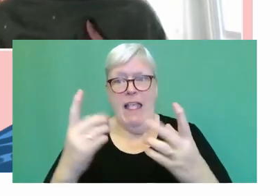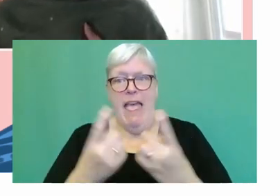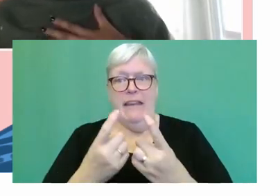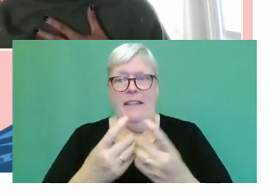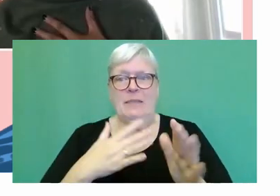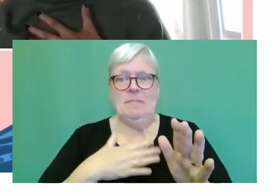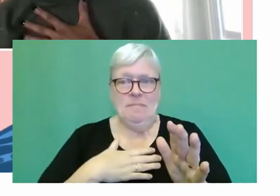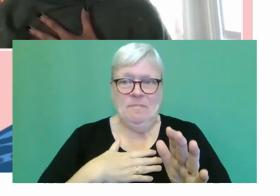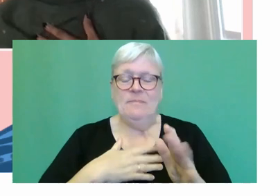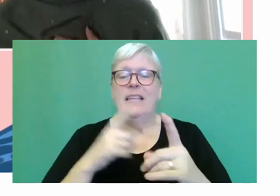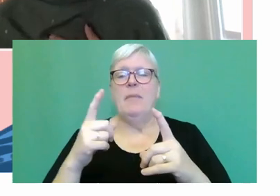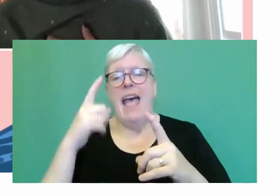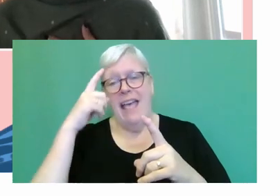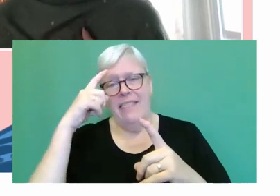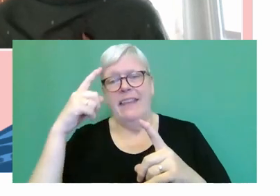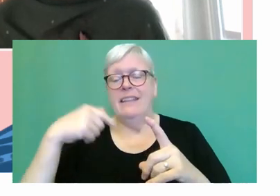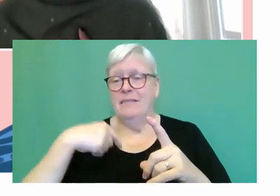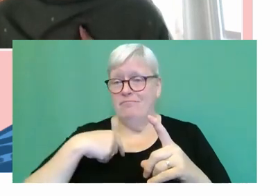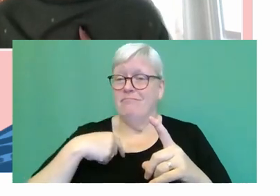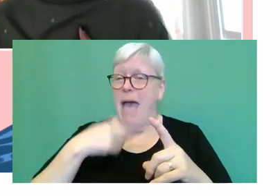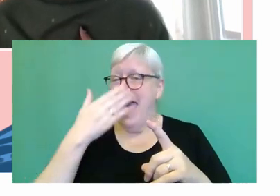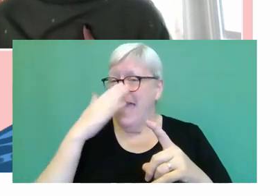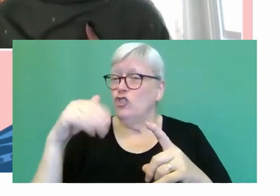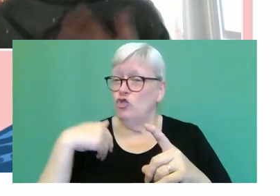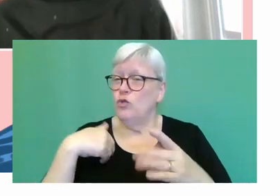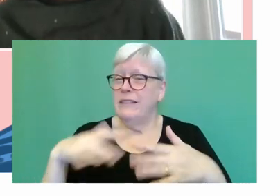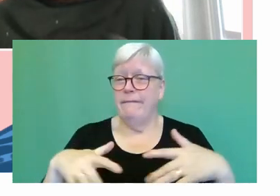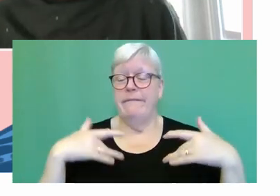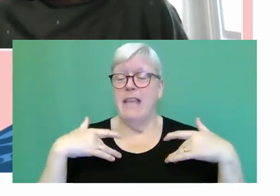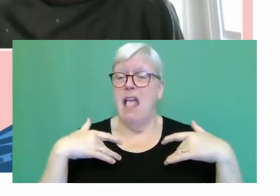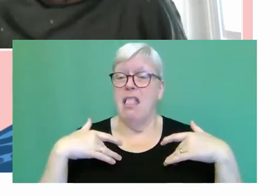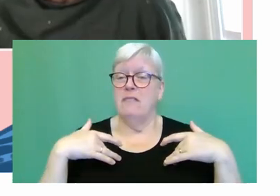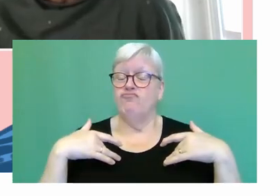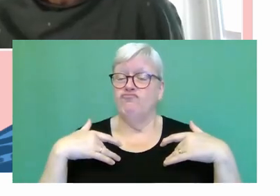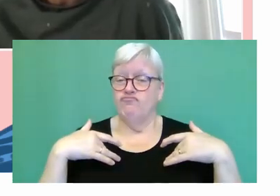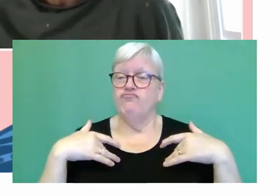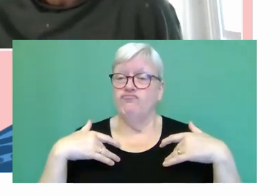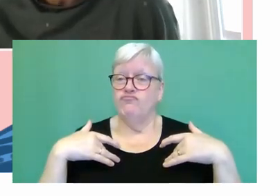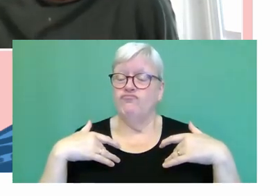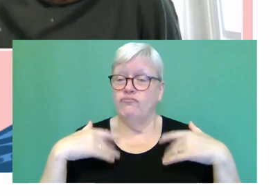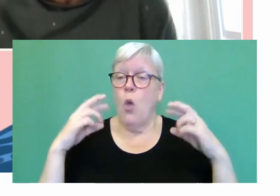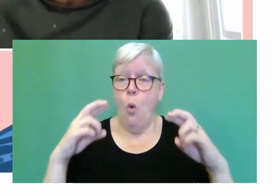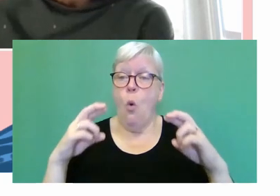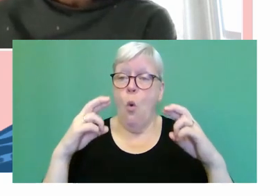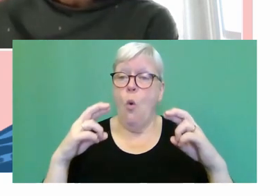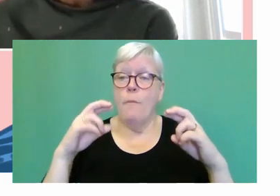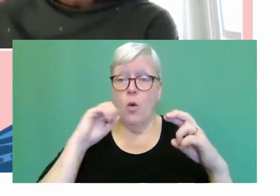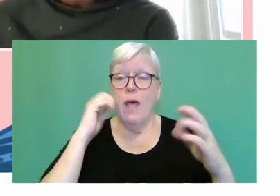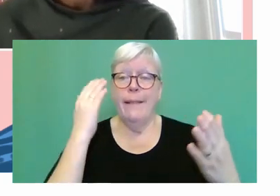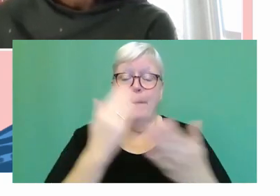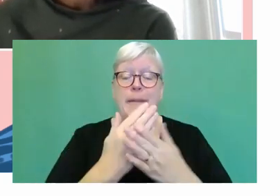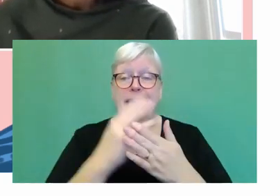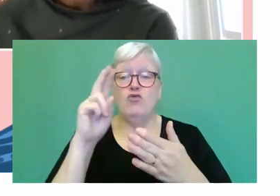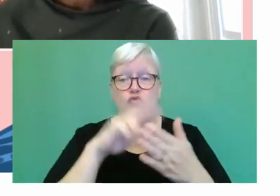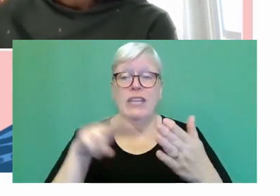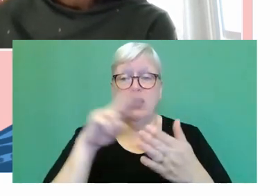But I think that's, you know, my fundamental attitude in life. And I think that's what I'm hoping that will come through to readers as well.